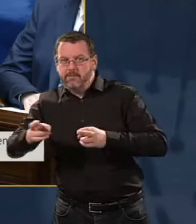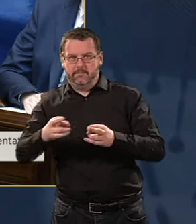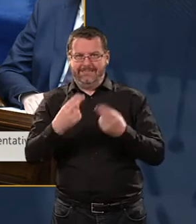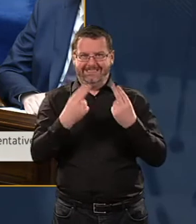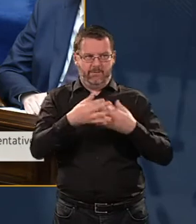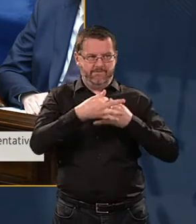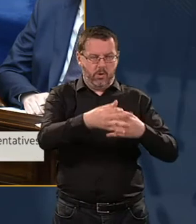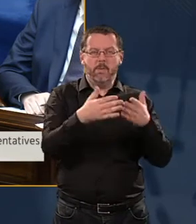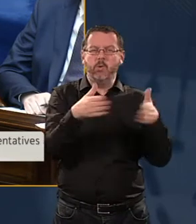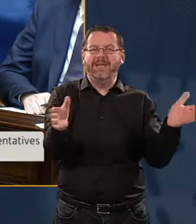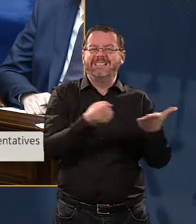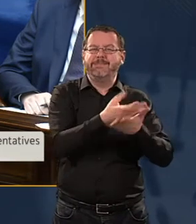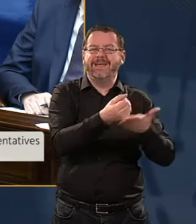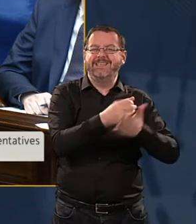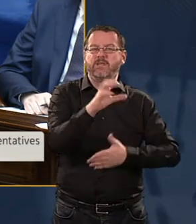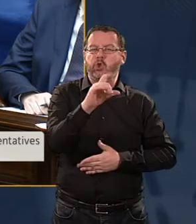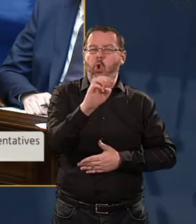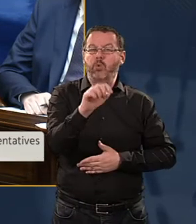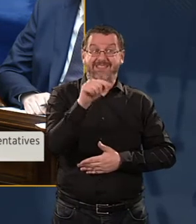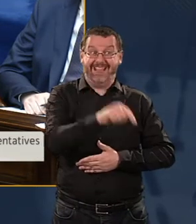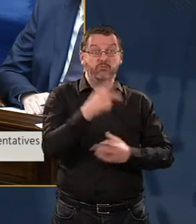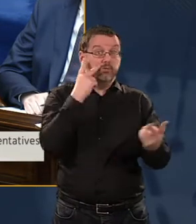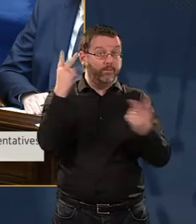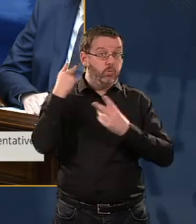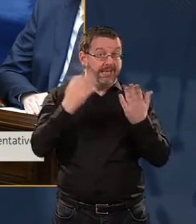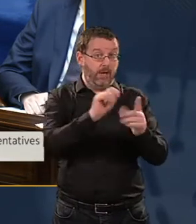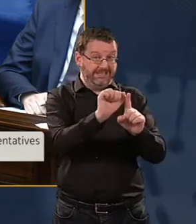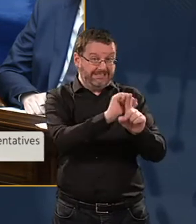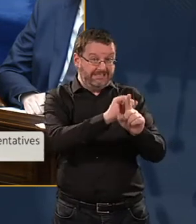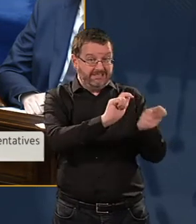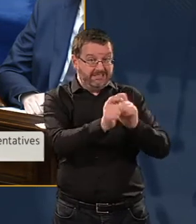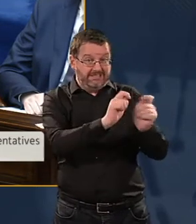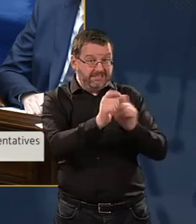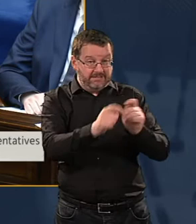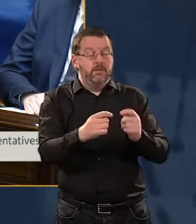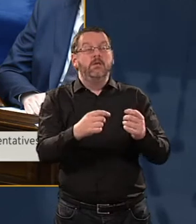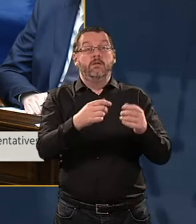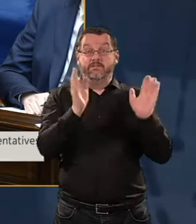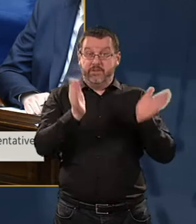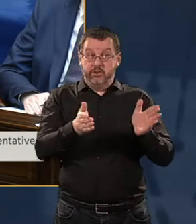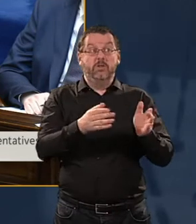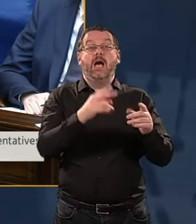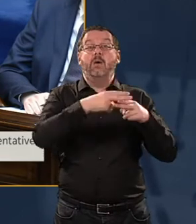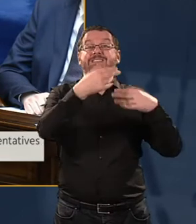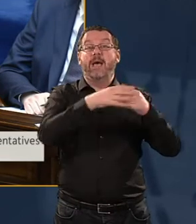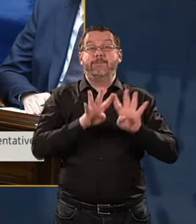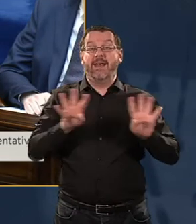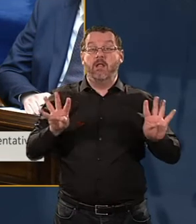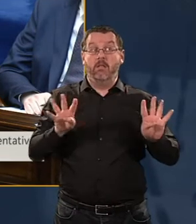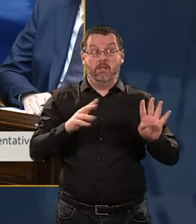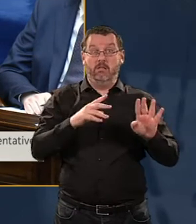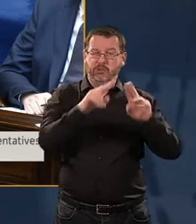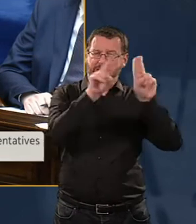public spending code, that it has been technically reviewed, that international expertise and an outside panel has examined this